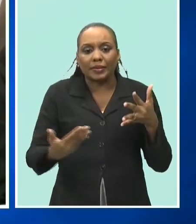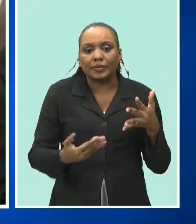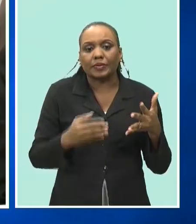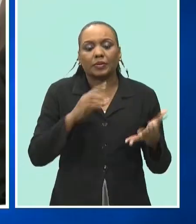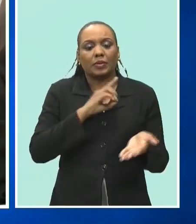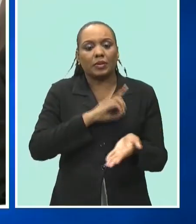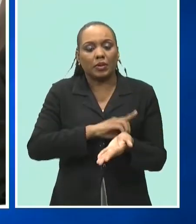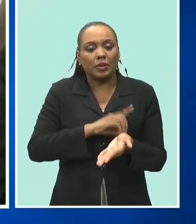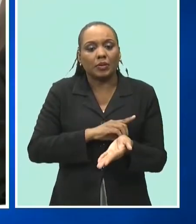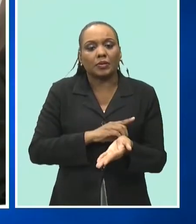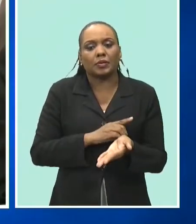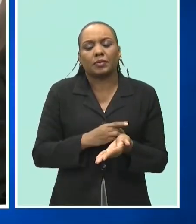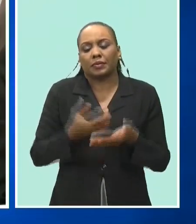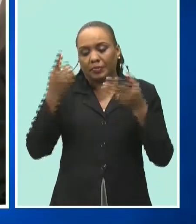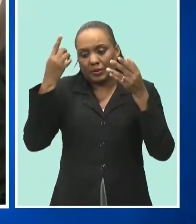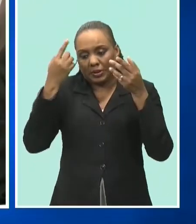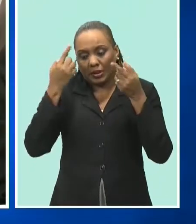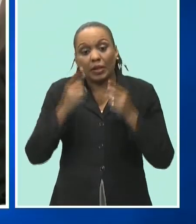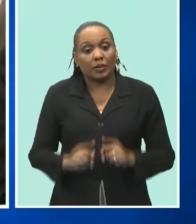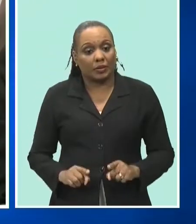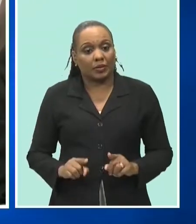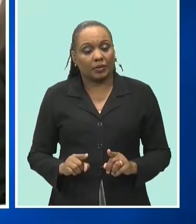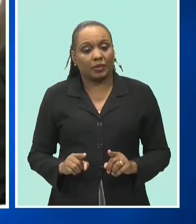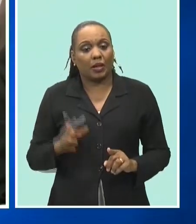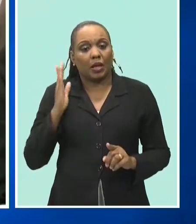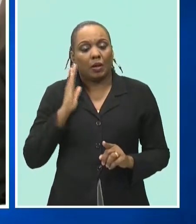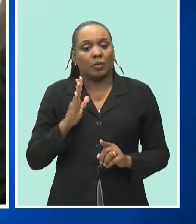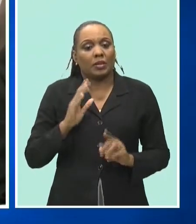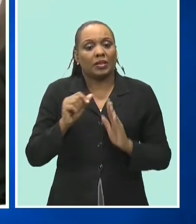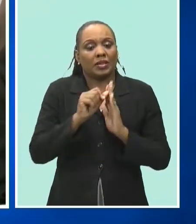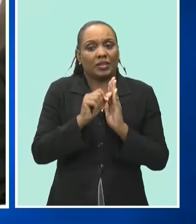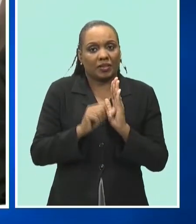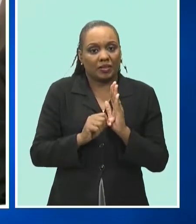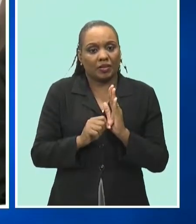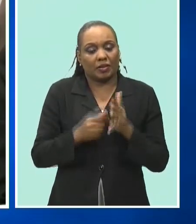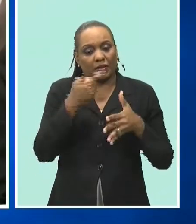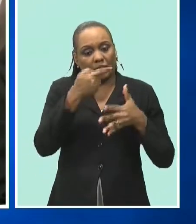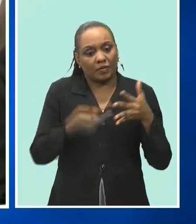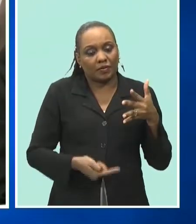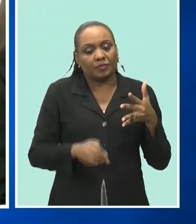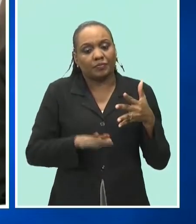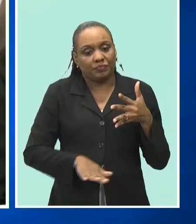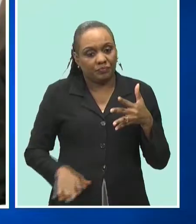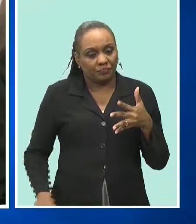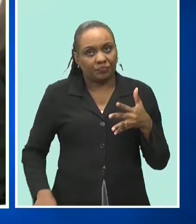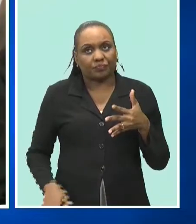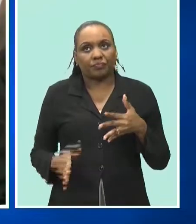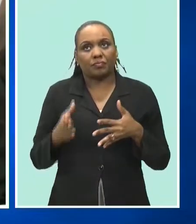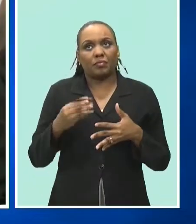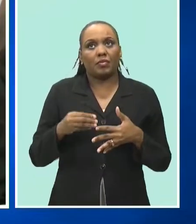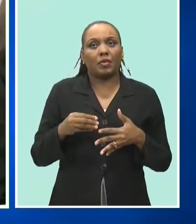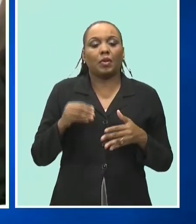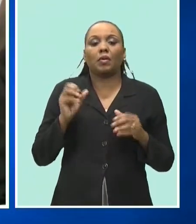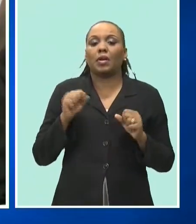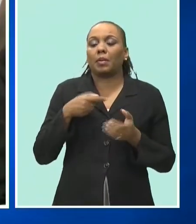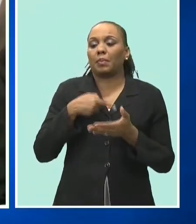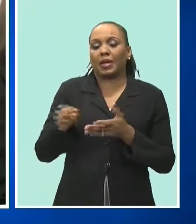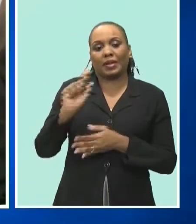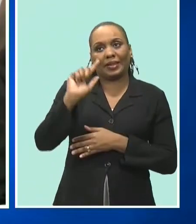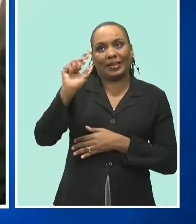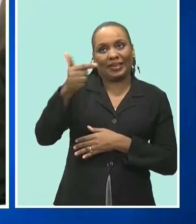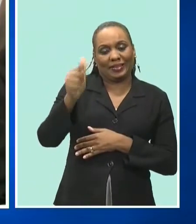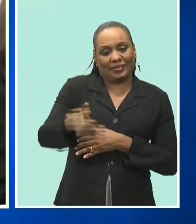who agreed he will do the surgeries on those five children and we can pay him whenever we can pay him